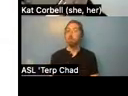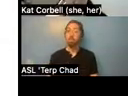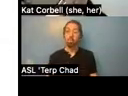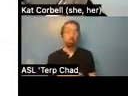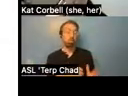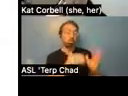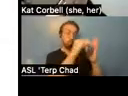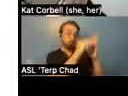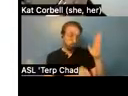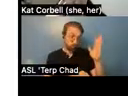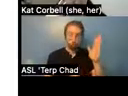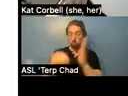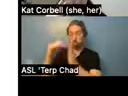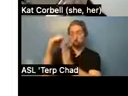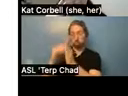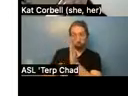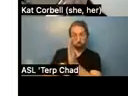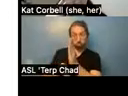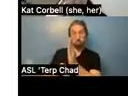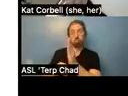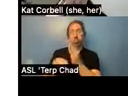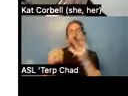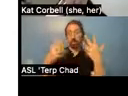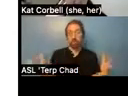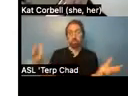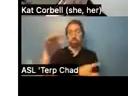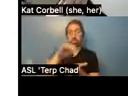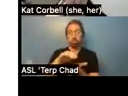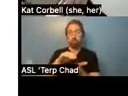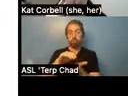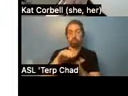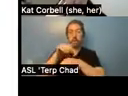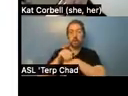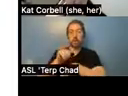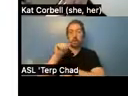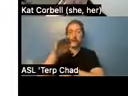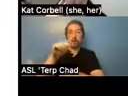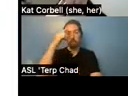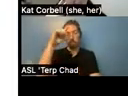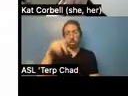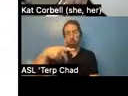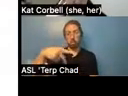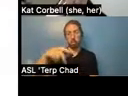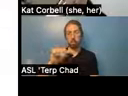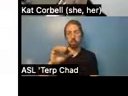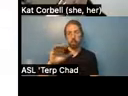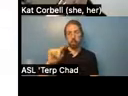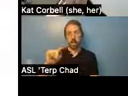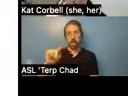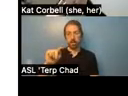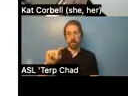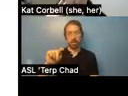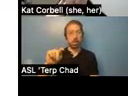these, um, supporting documents are submitted to something called the PACT system, which stands for Placement Assistance